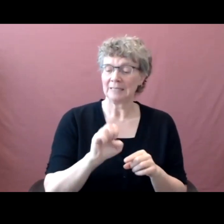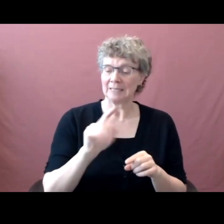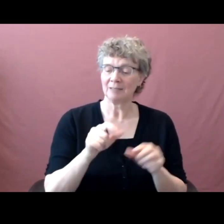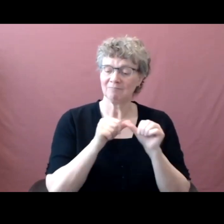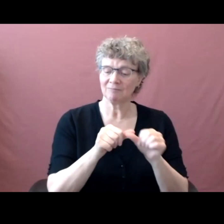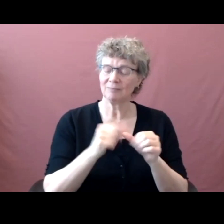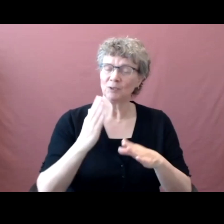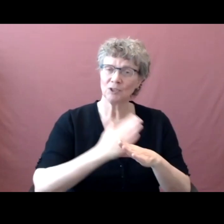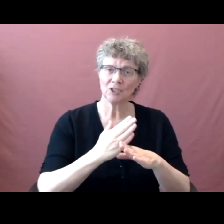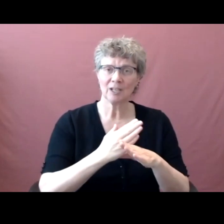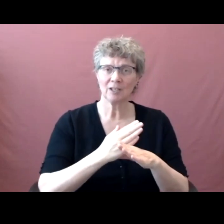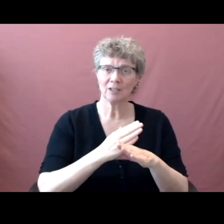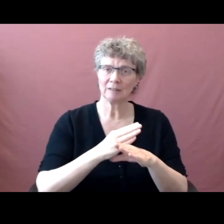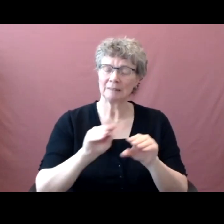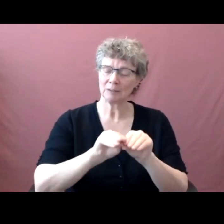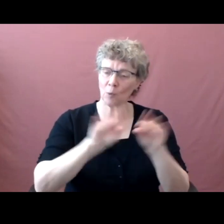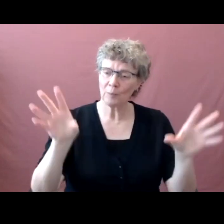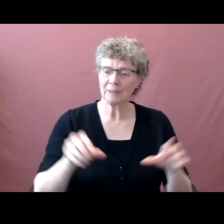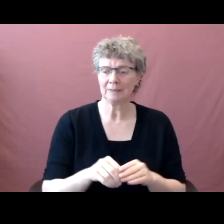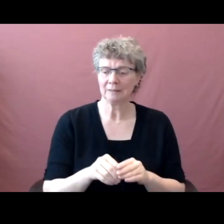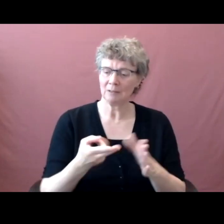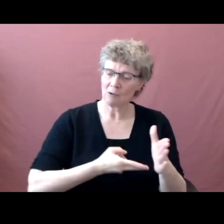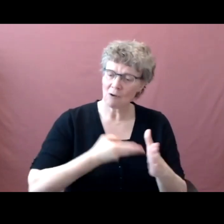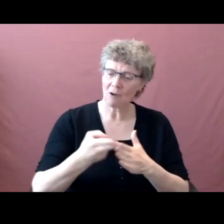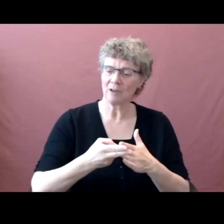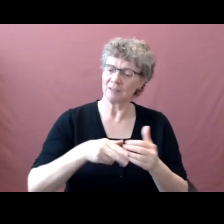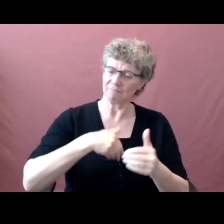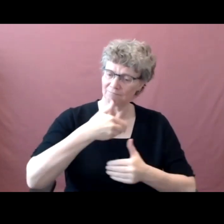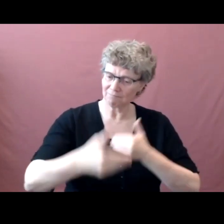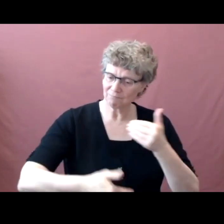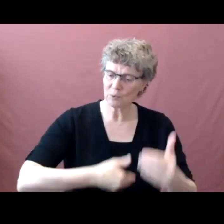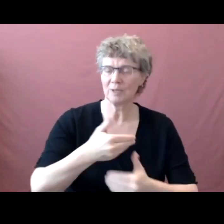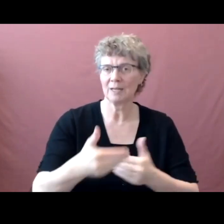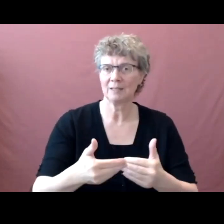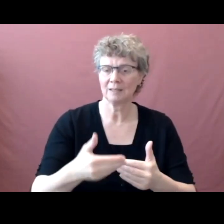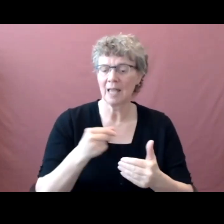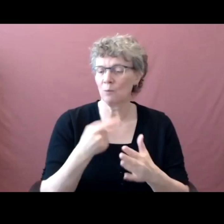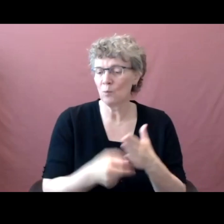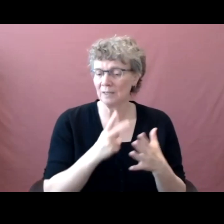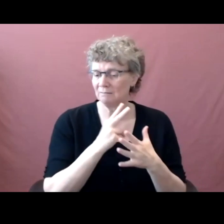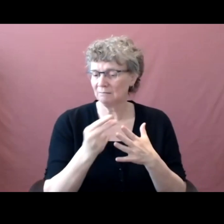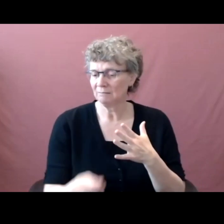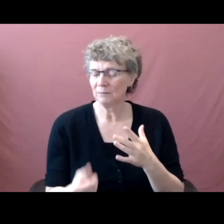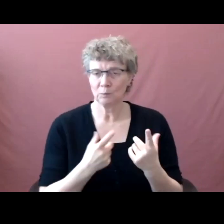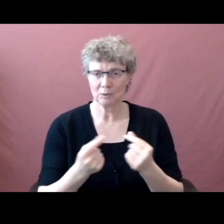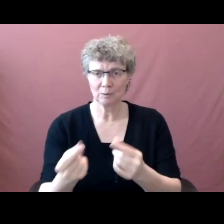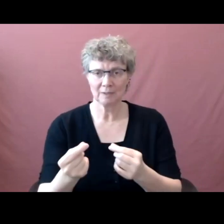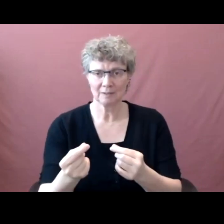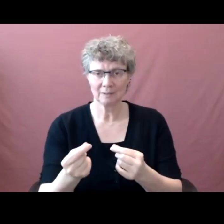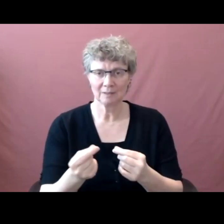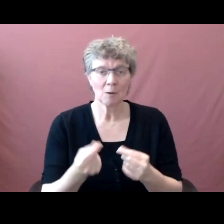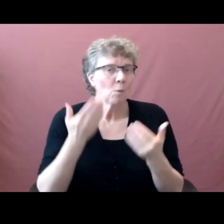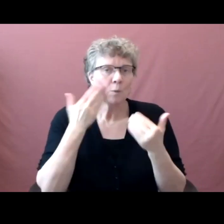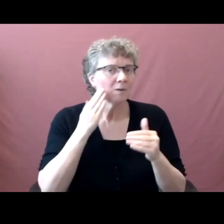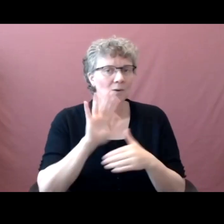information about the plan and the steps that we're taking. Not all of the answers are known yet and many steps are